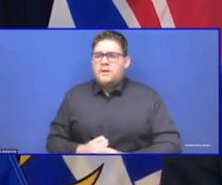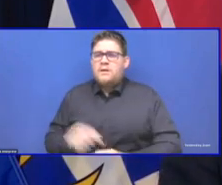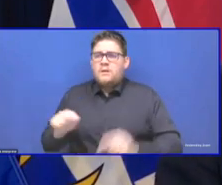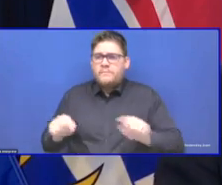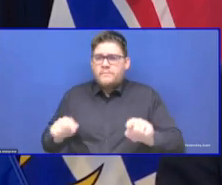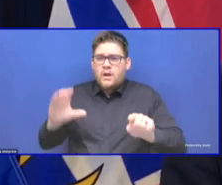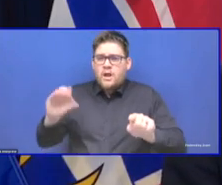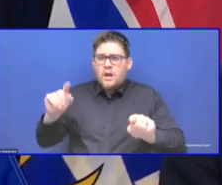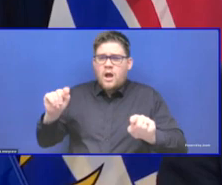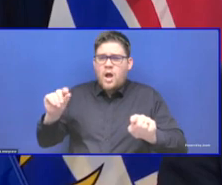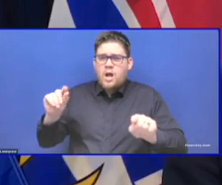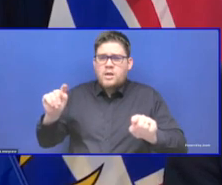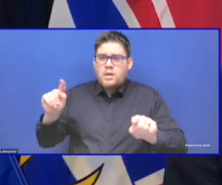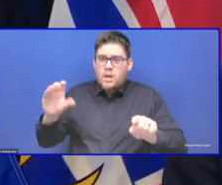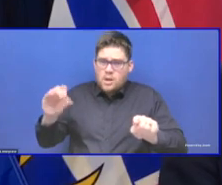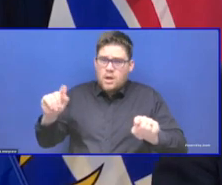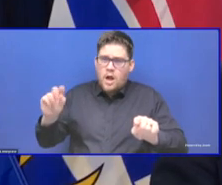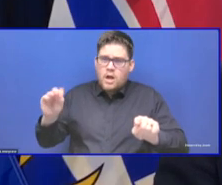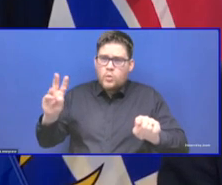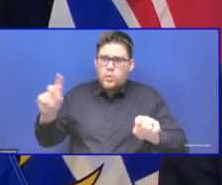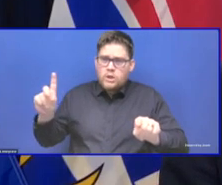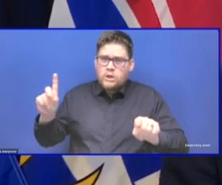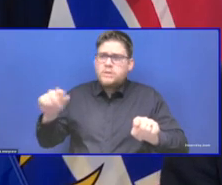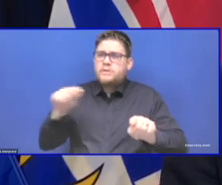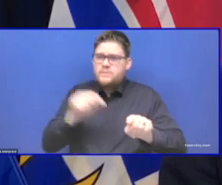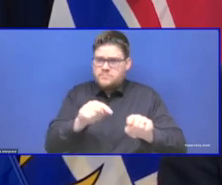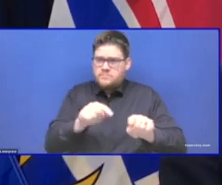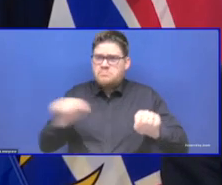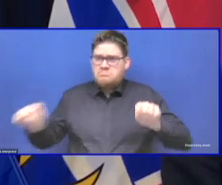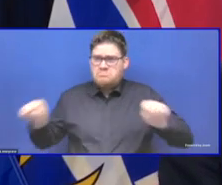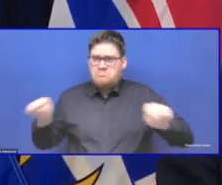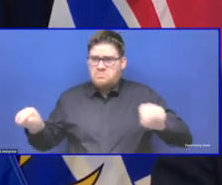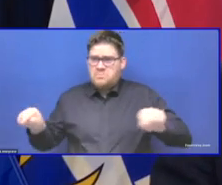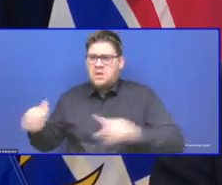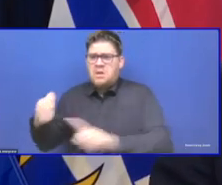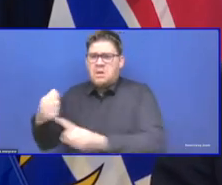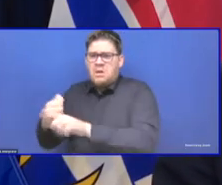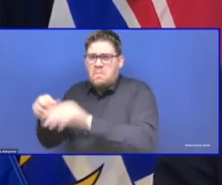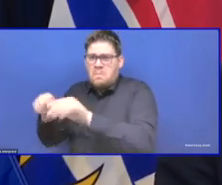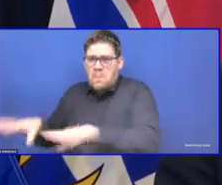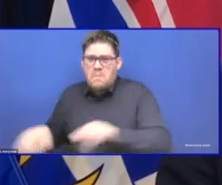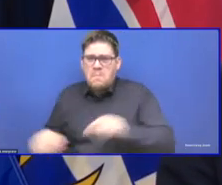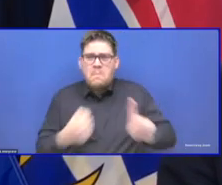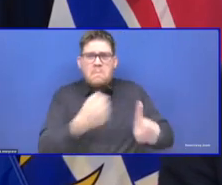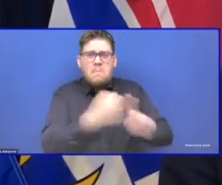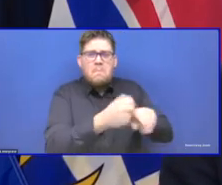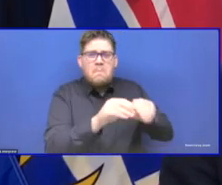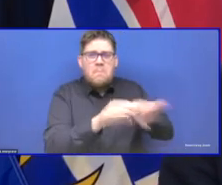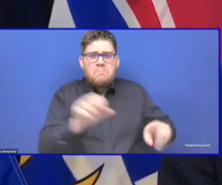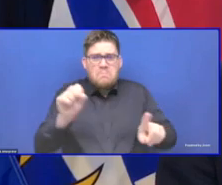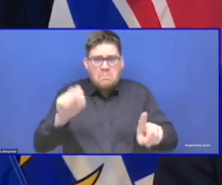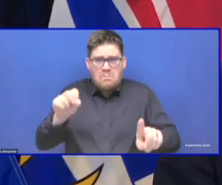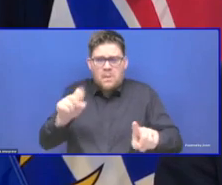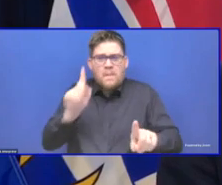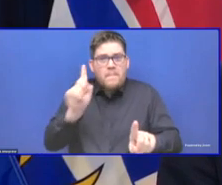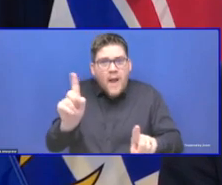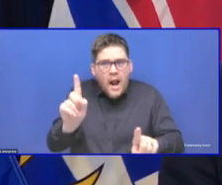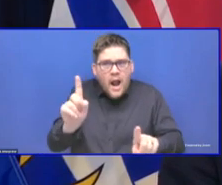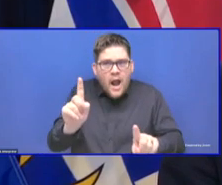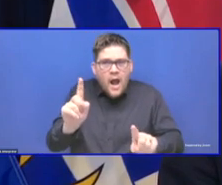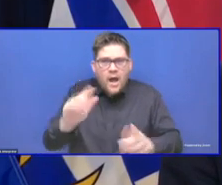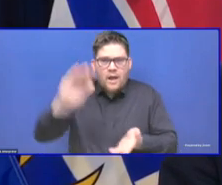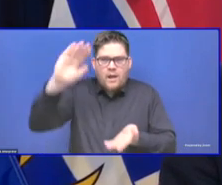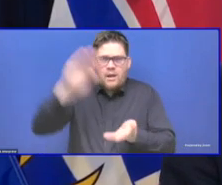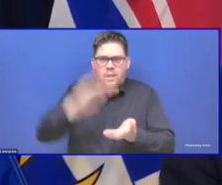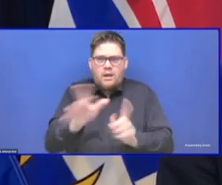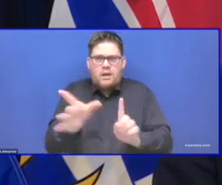profoundly affects the lives of everyone in the facility. The staff, of course, but primarily the residents who are separated